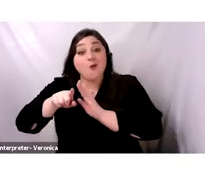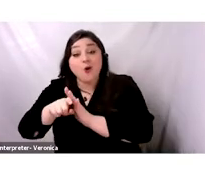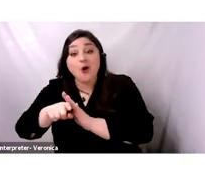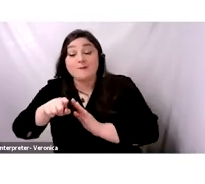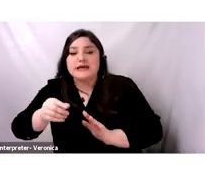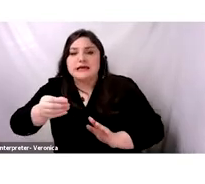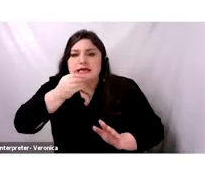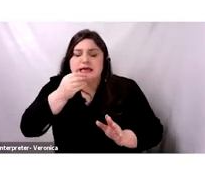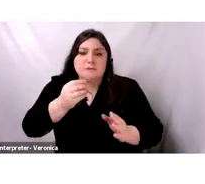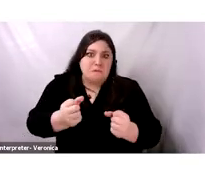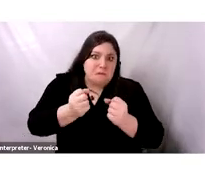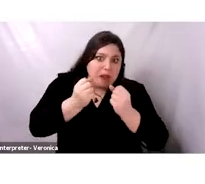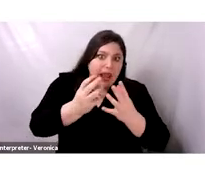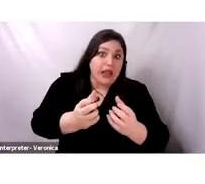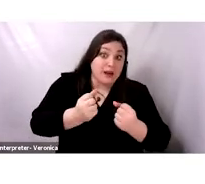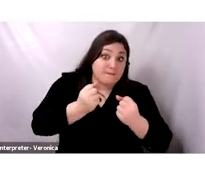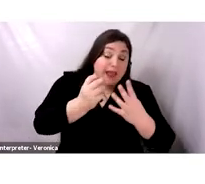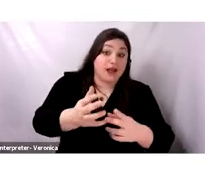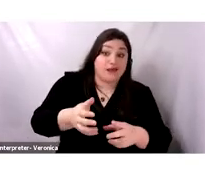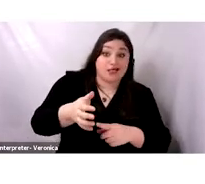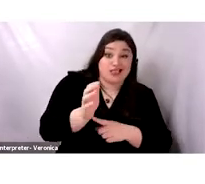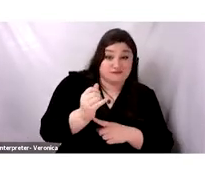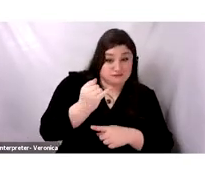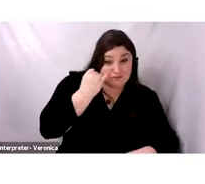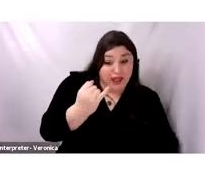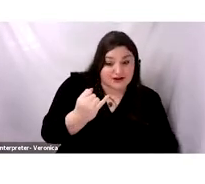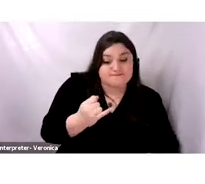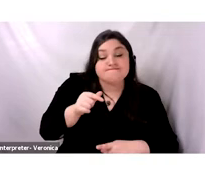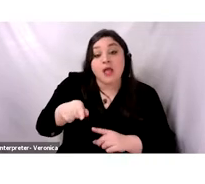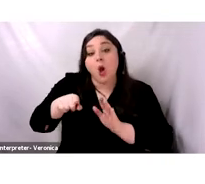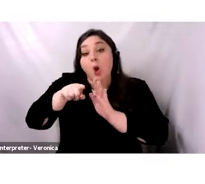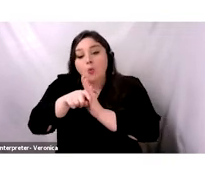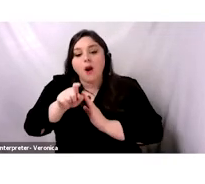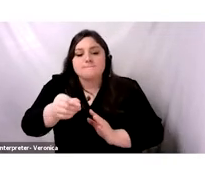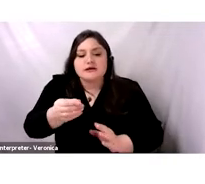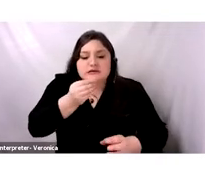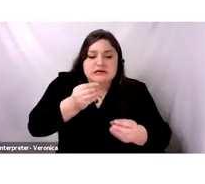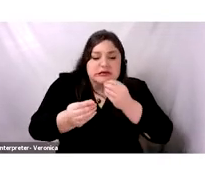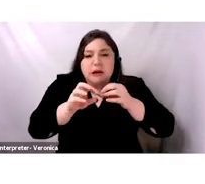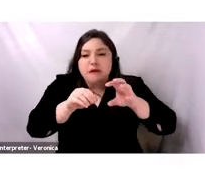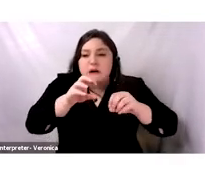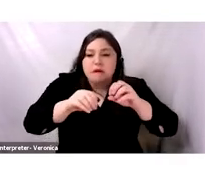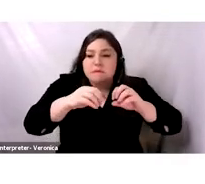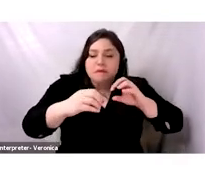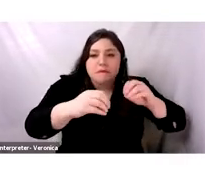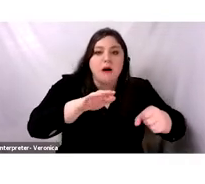years to grow and to be able to produce enough leaves to feed the silkworms. So,